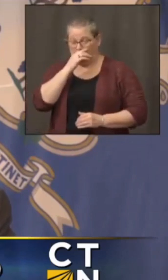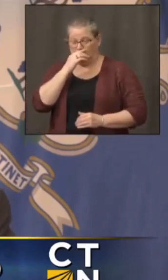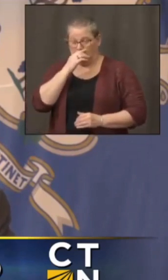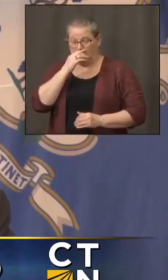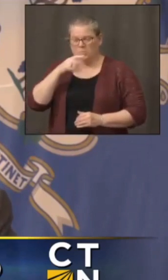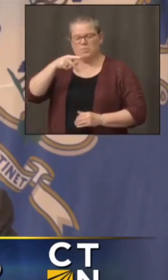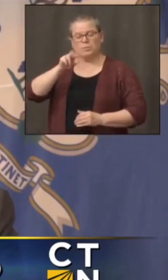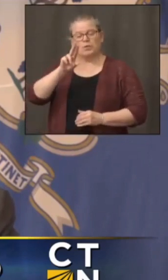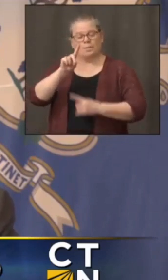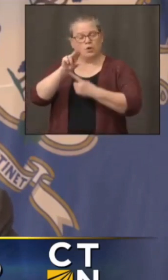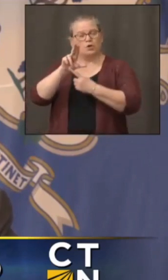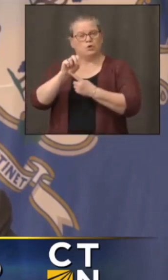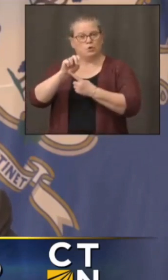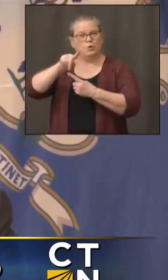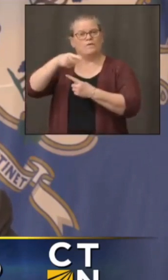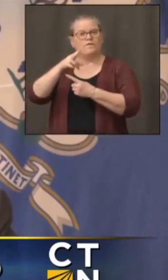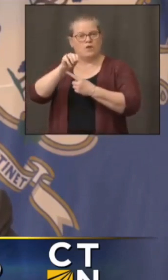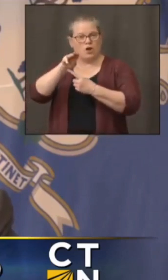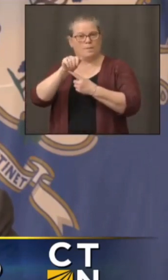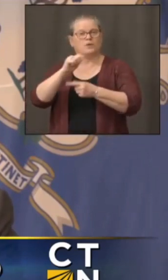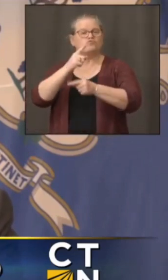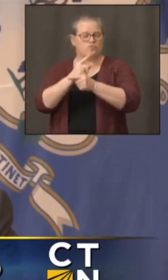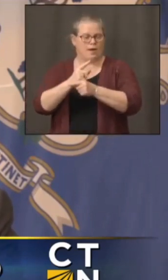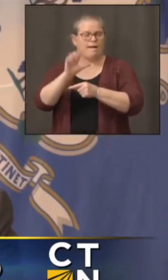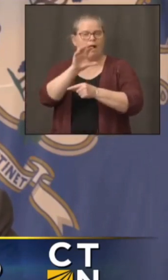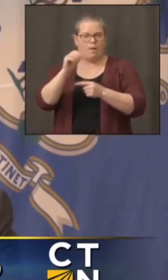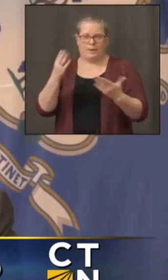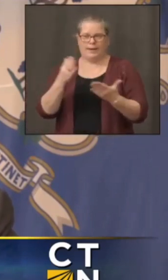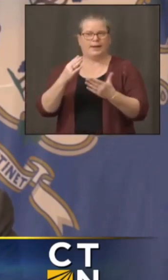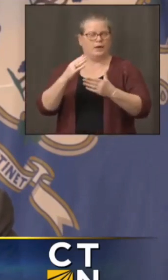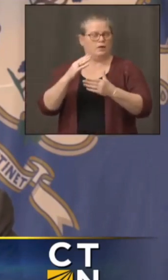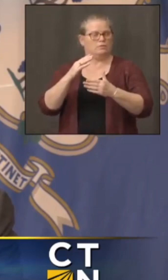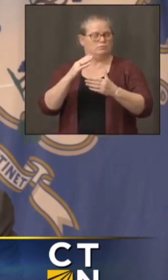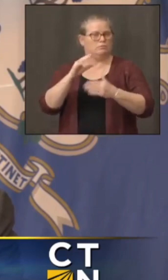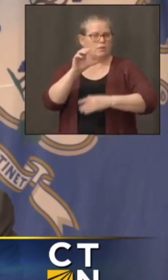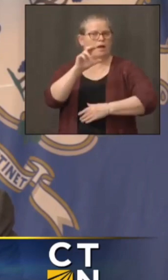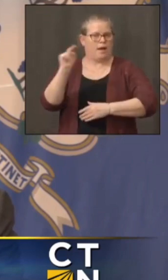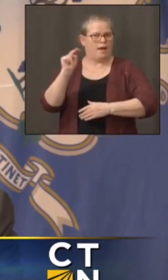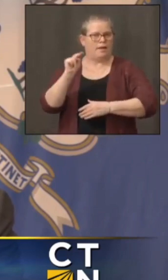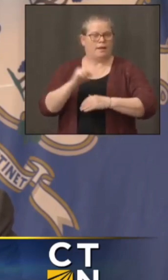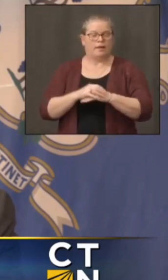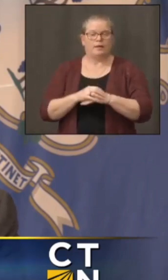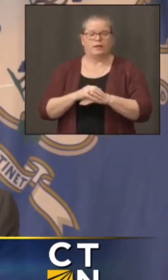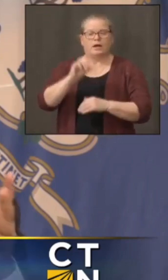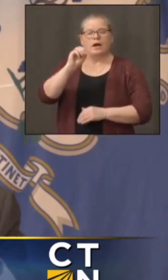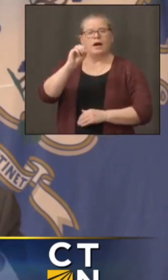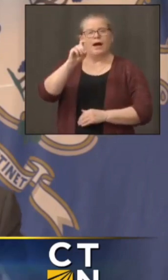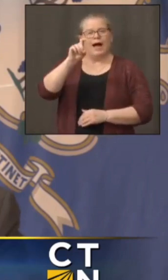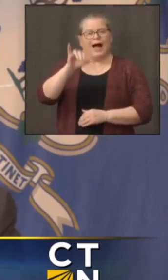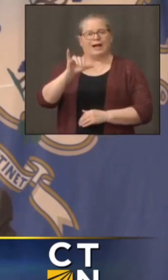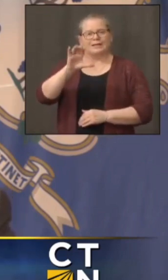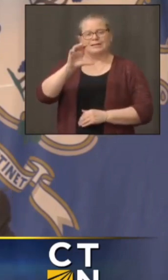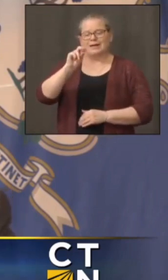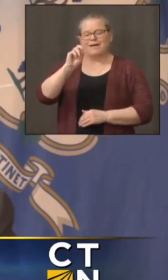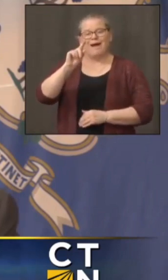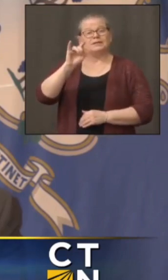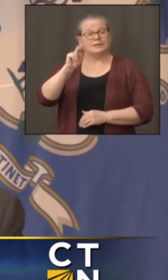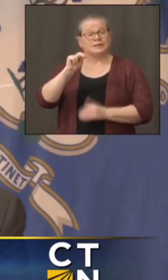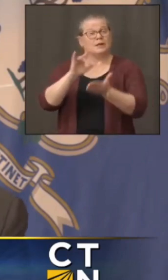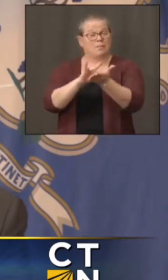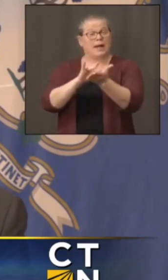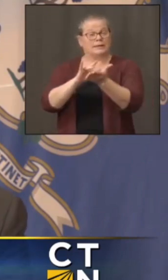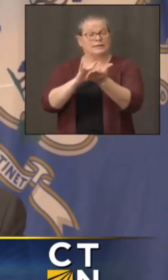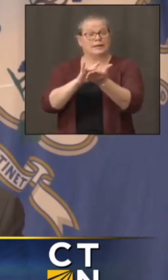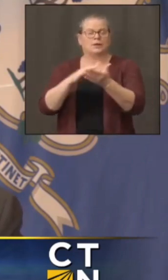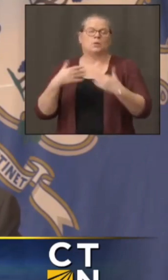abused has killed um you know millions in our in our country and i'll let the lawyers you know fuss